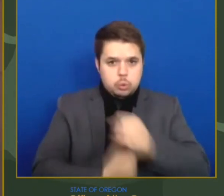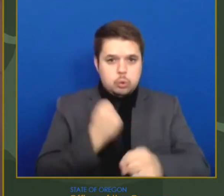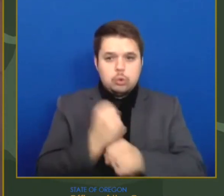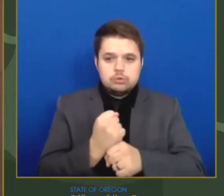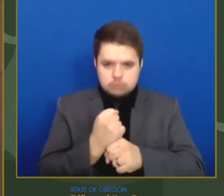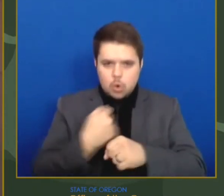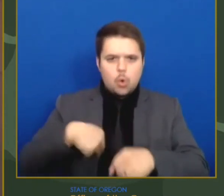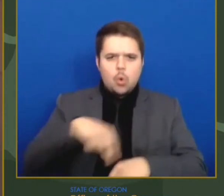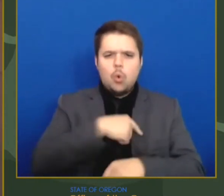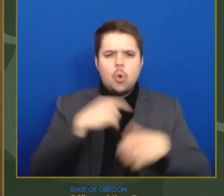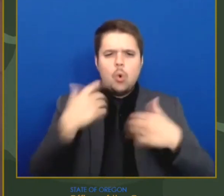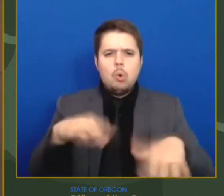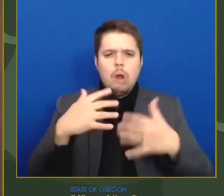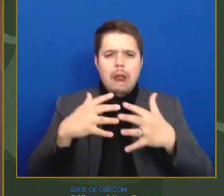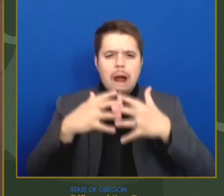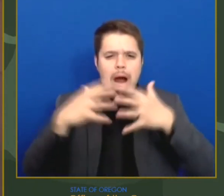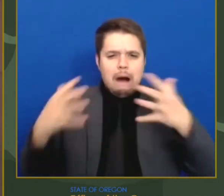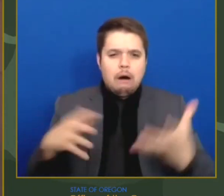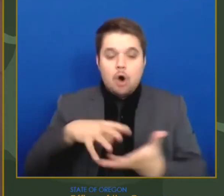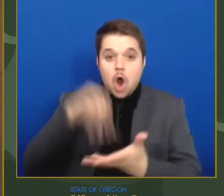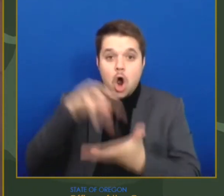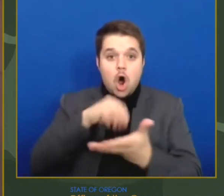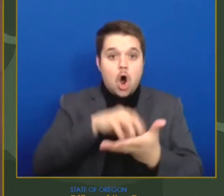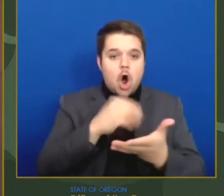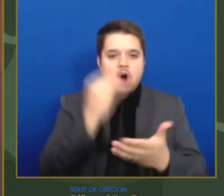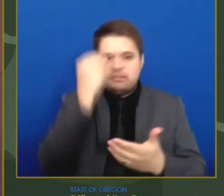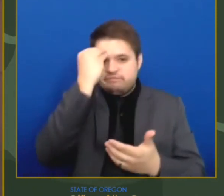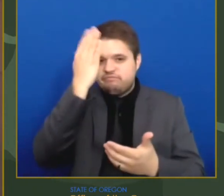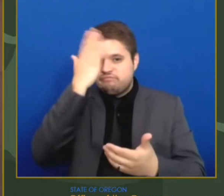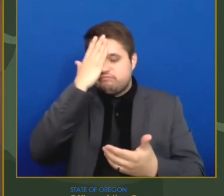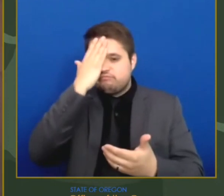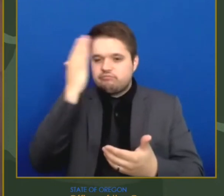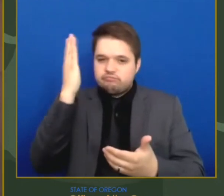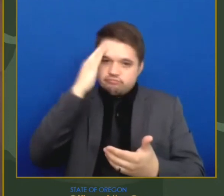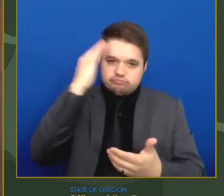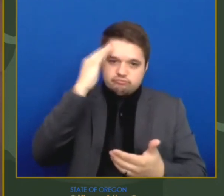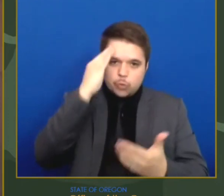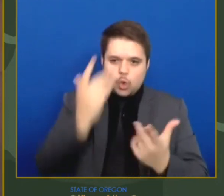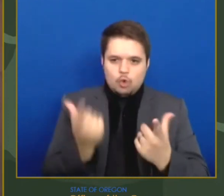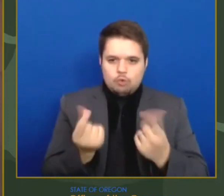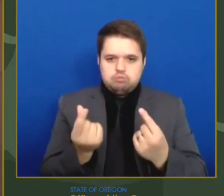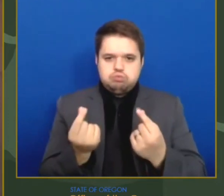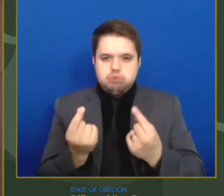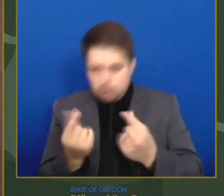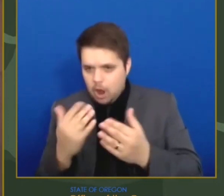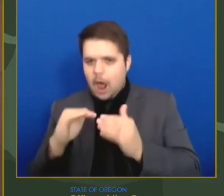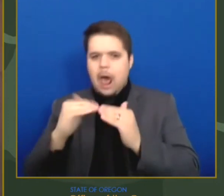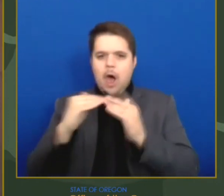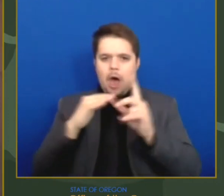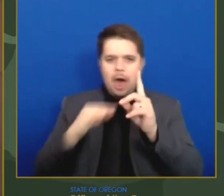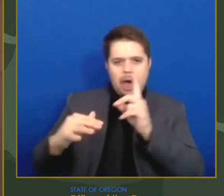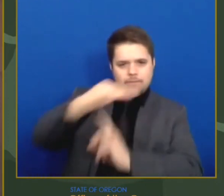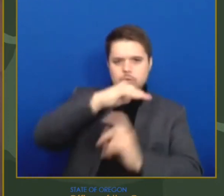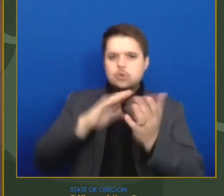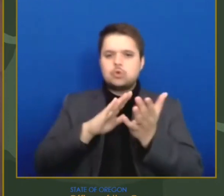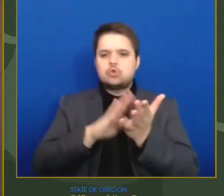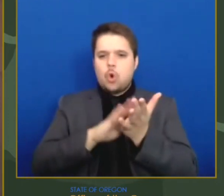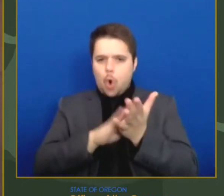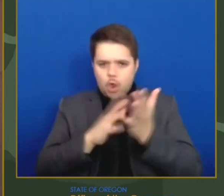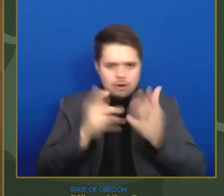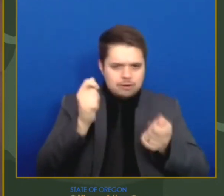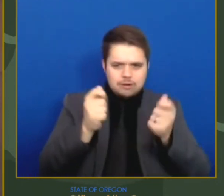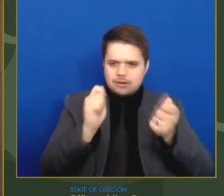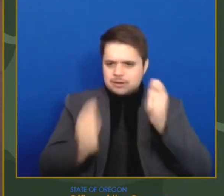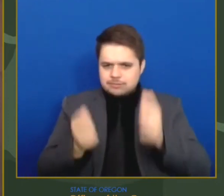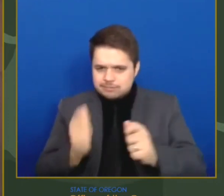to safely create low-risk environments in schools and the necessary public health measures to reduce